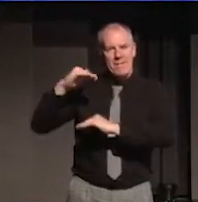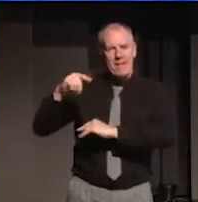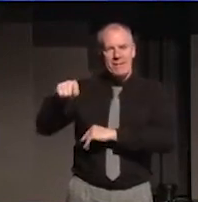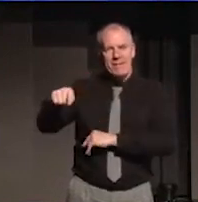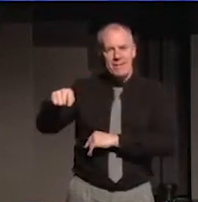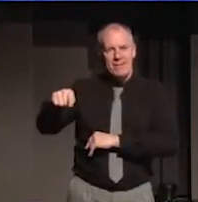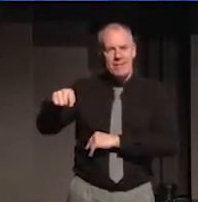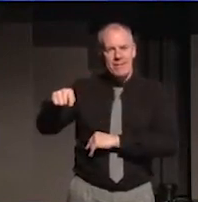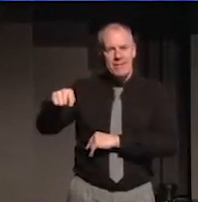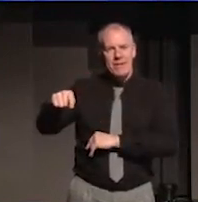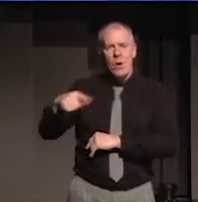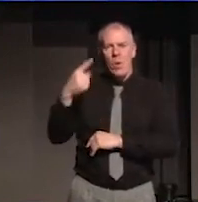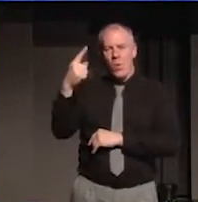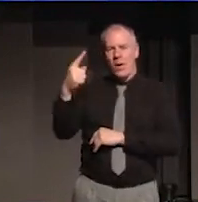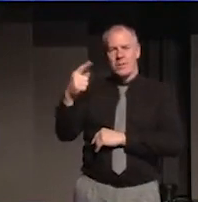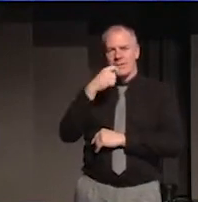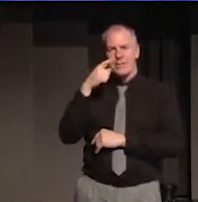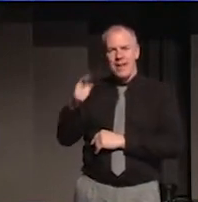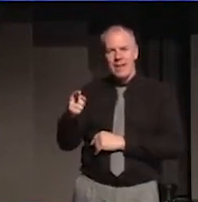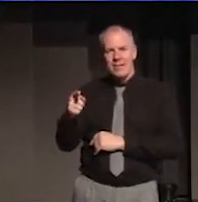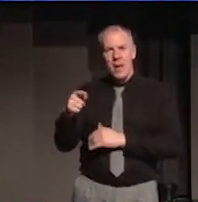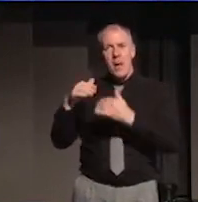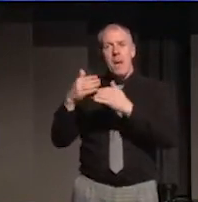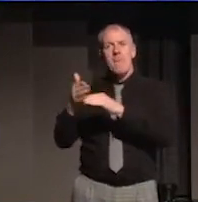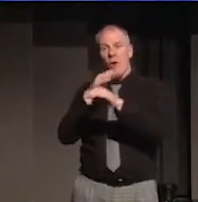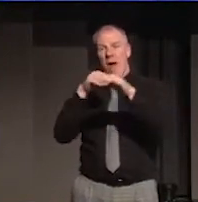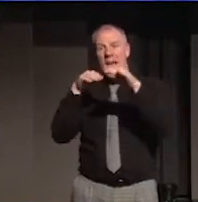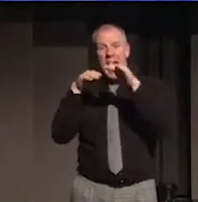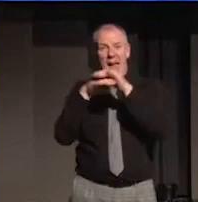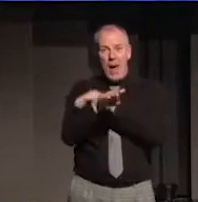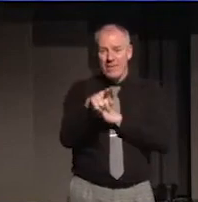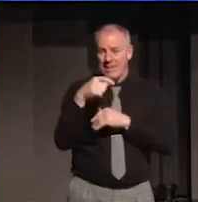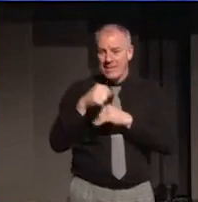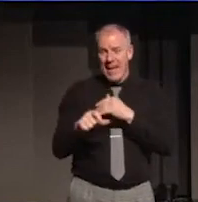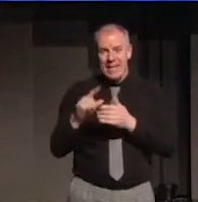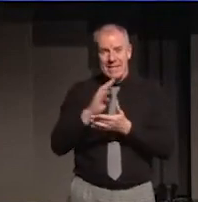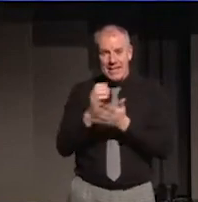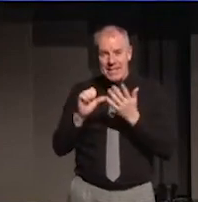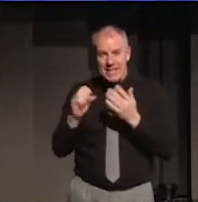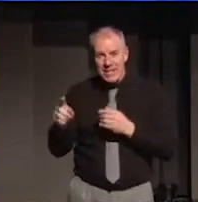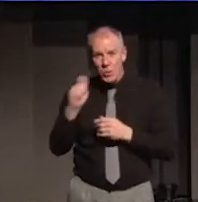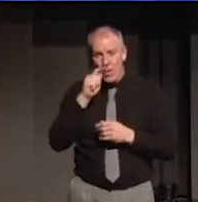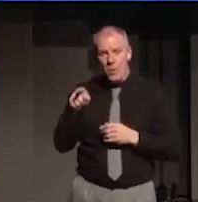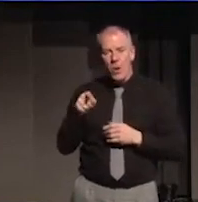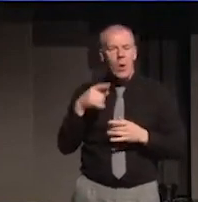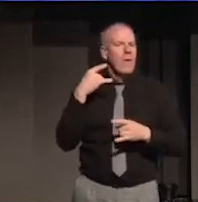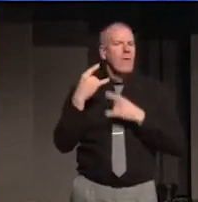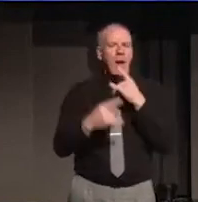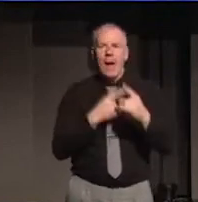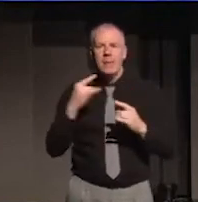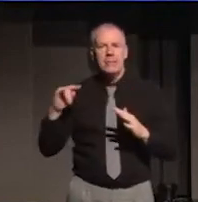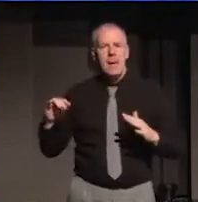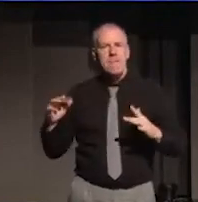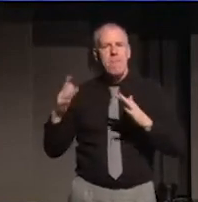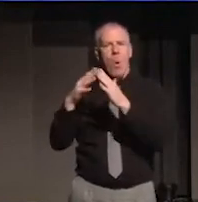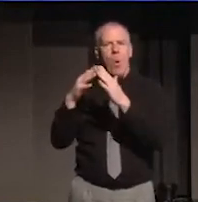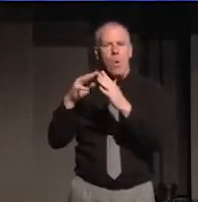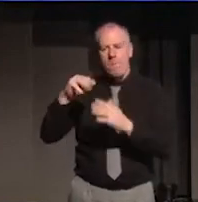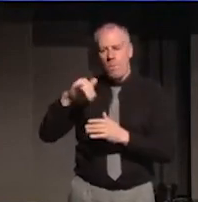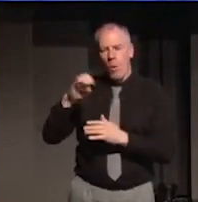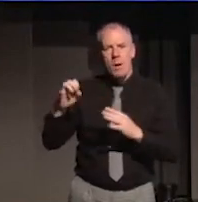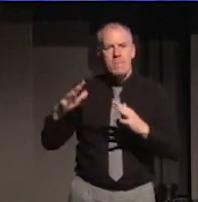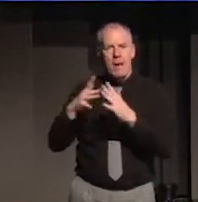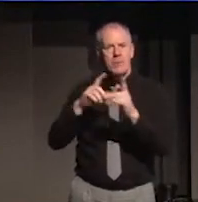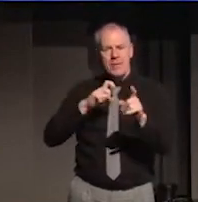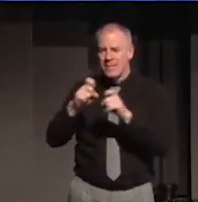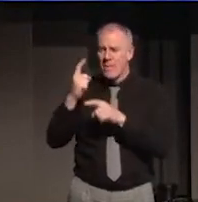He once told me that the last thing that was said in the dressing room before they ran out that day was, whatever happens, the mountains are more and we'll still be slandered